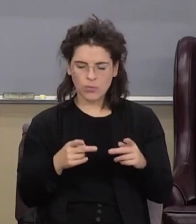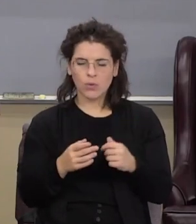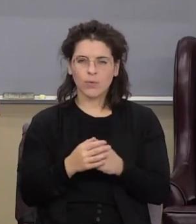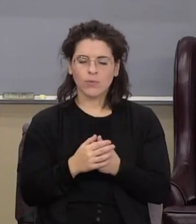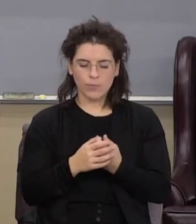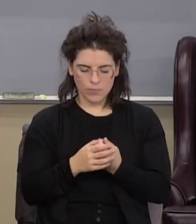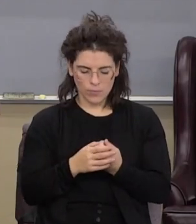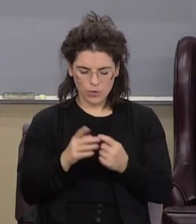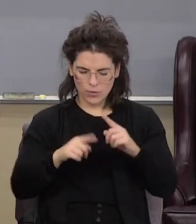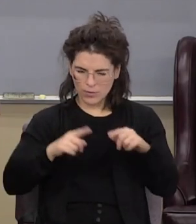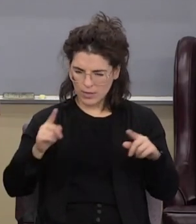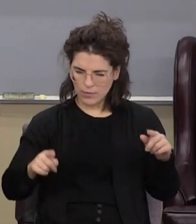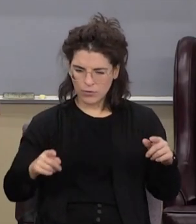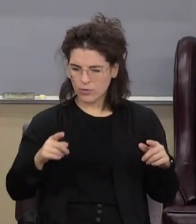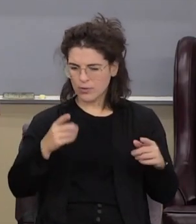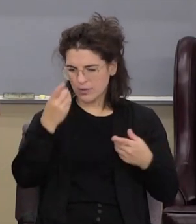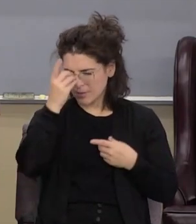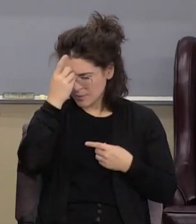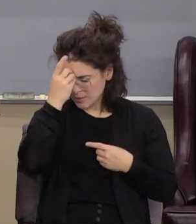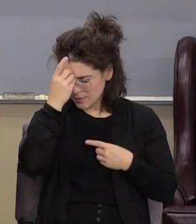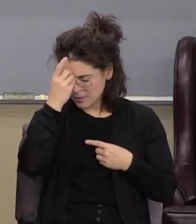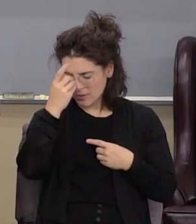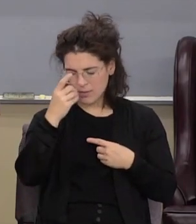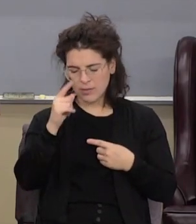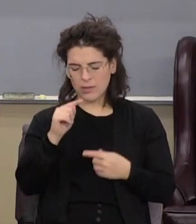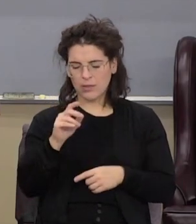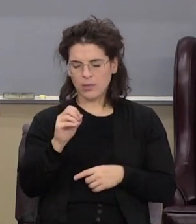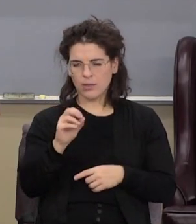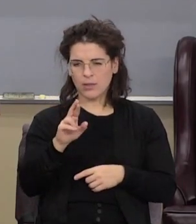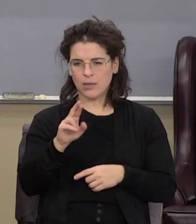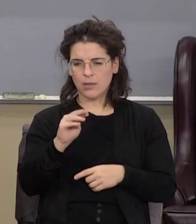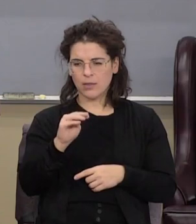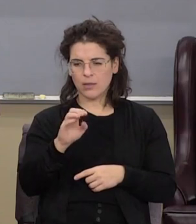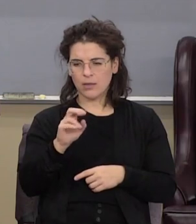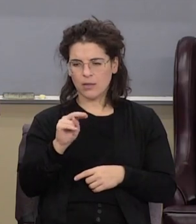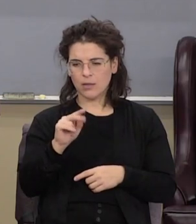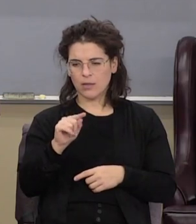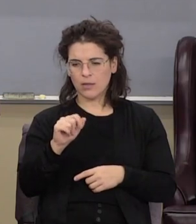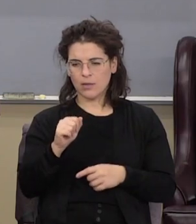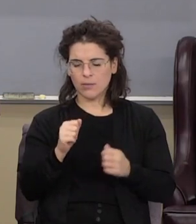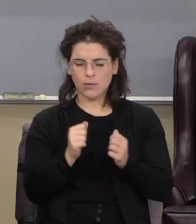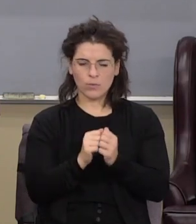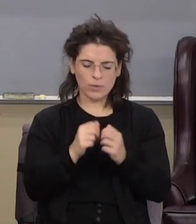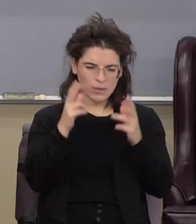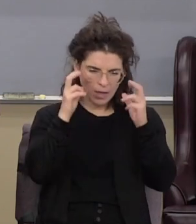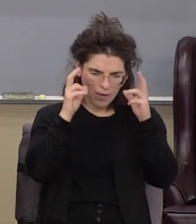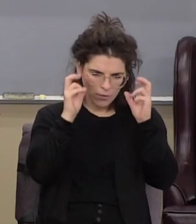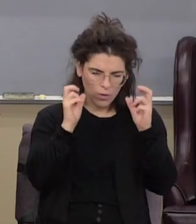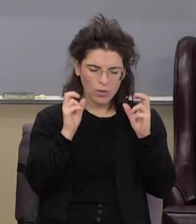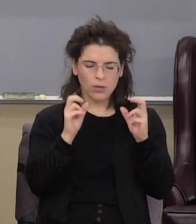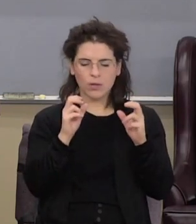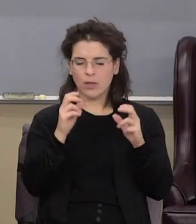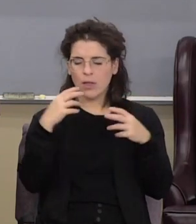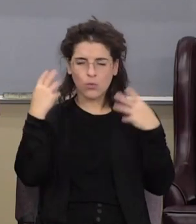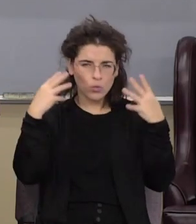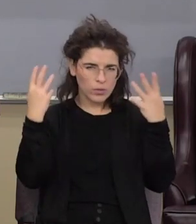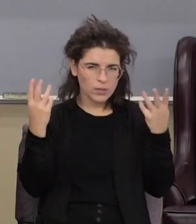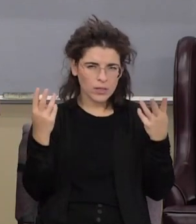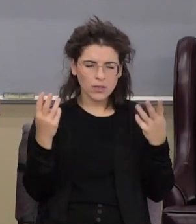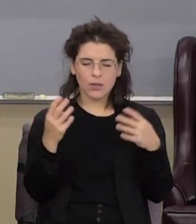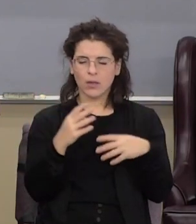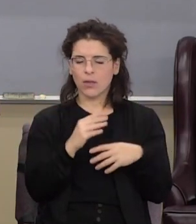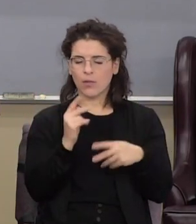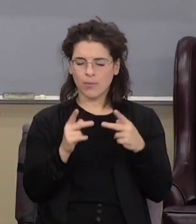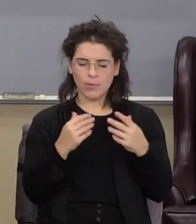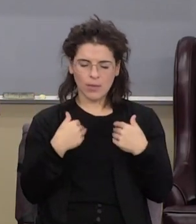with divers diseases and torments and those that were possessed with devils and those that were lunatic and those